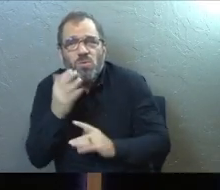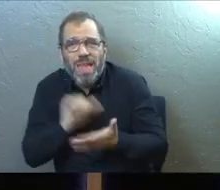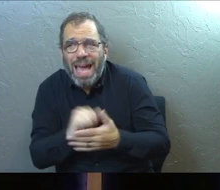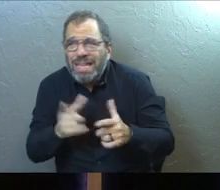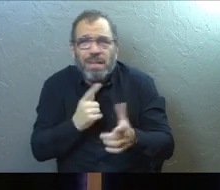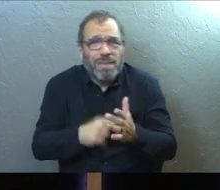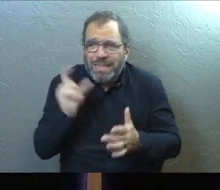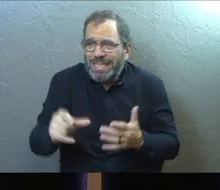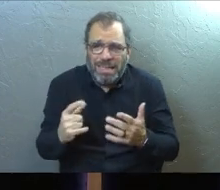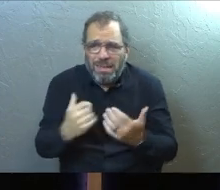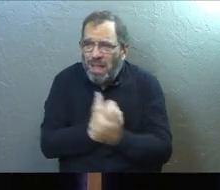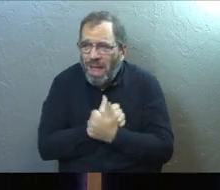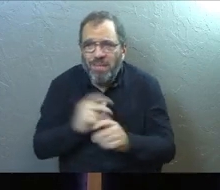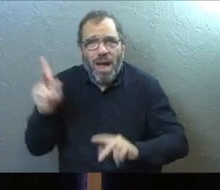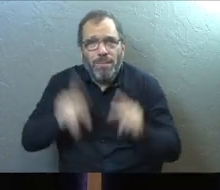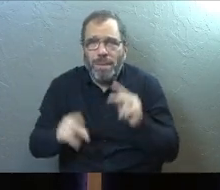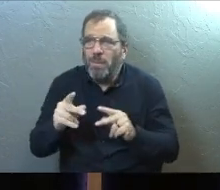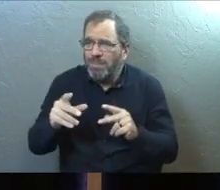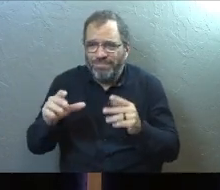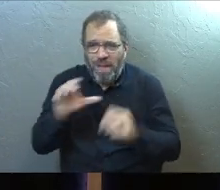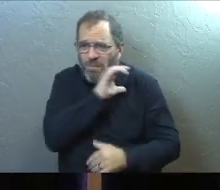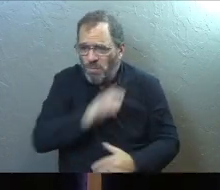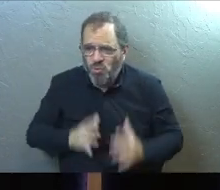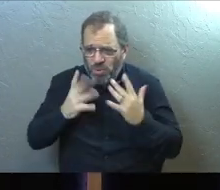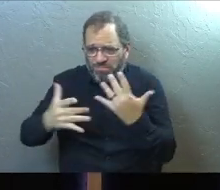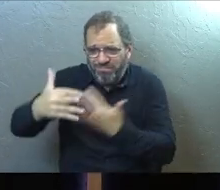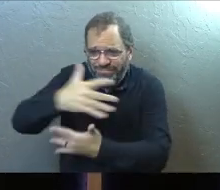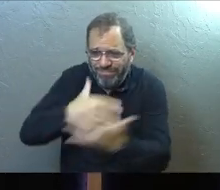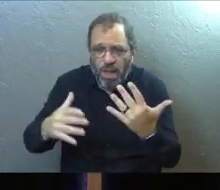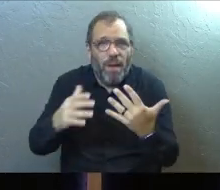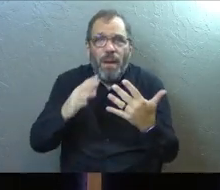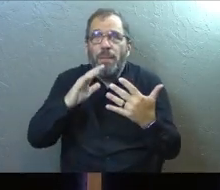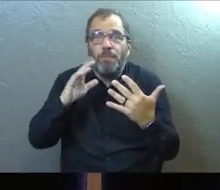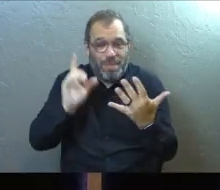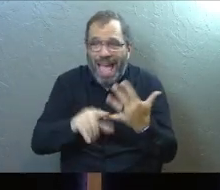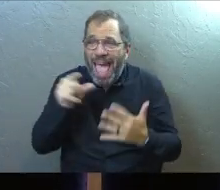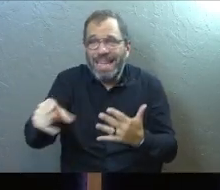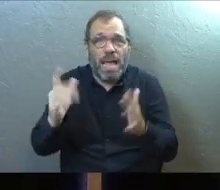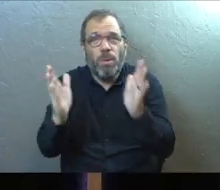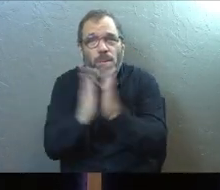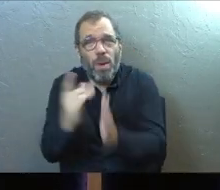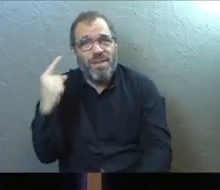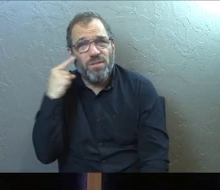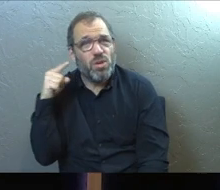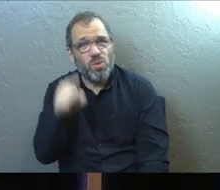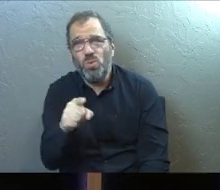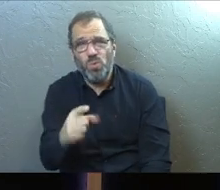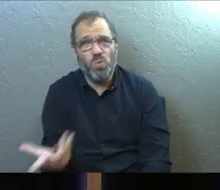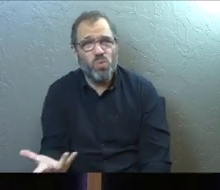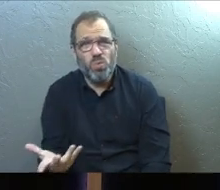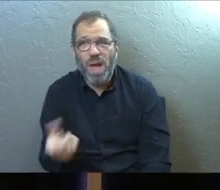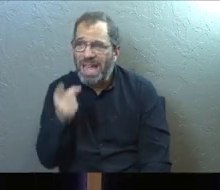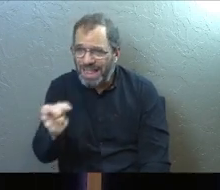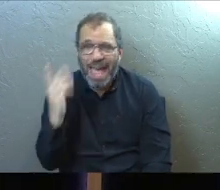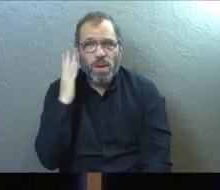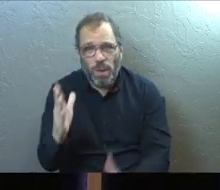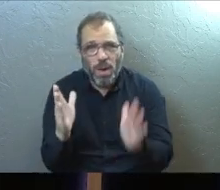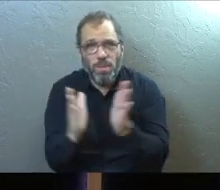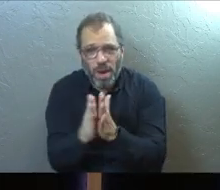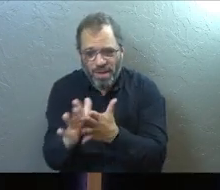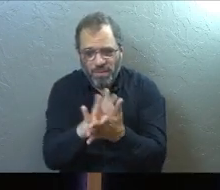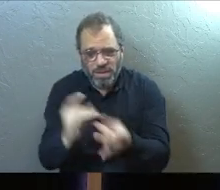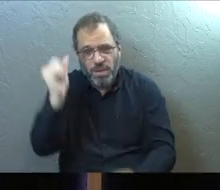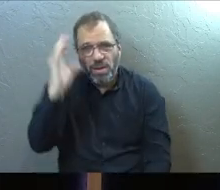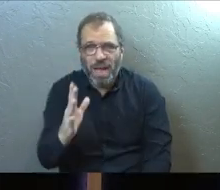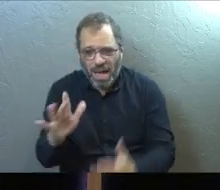it. And sometimes we need the love of the people of God around us to get through things. Also, they want to pray for you and they're going to pray for the